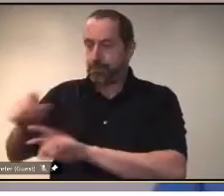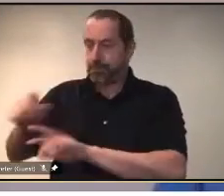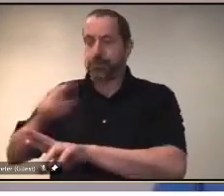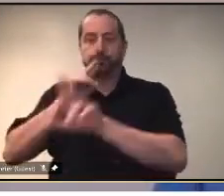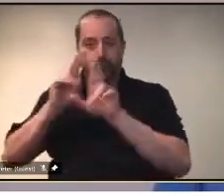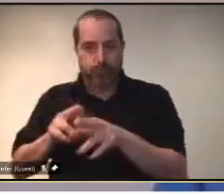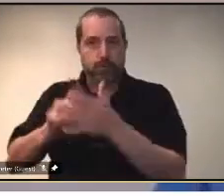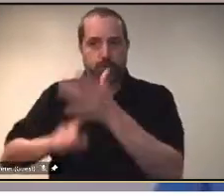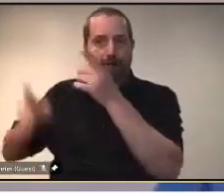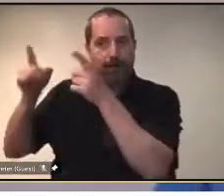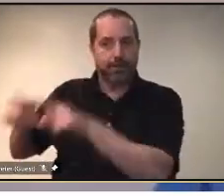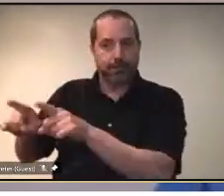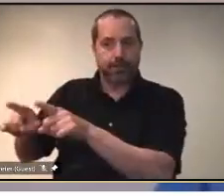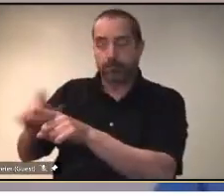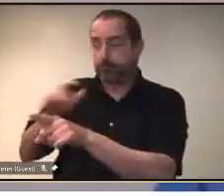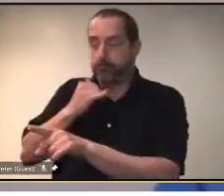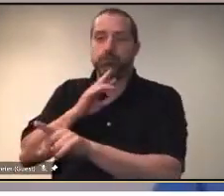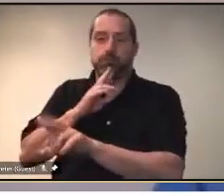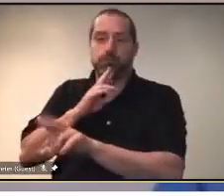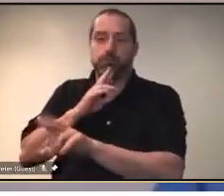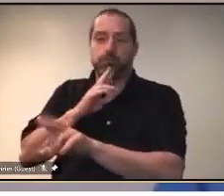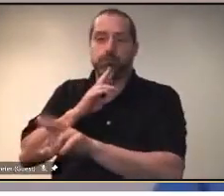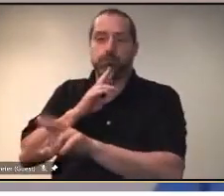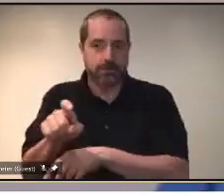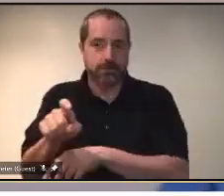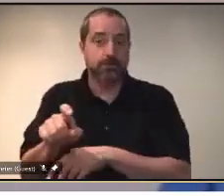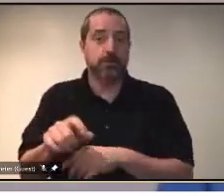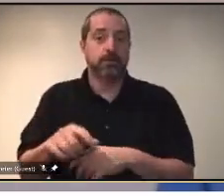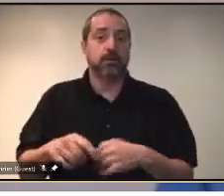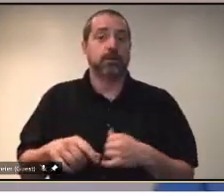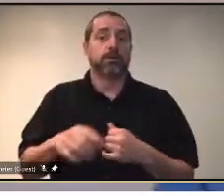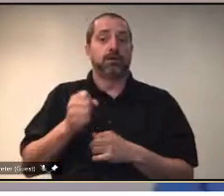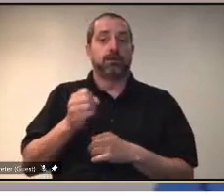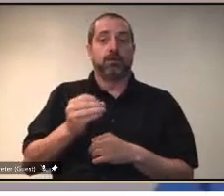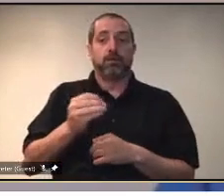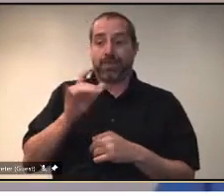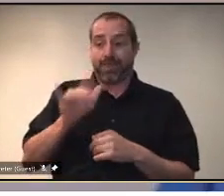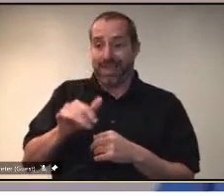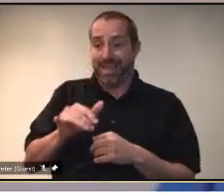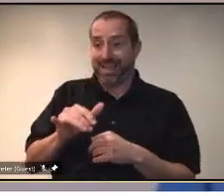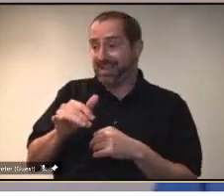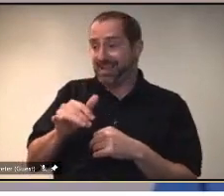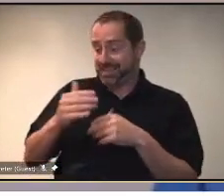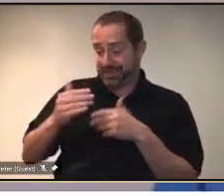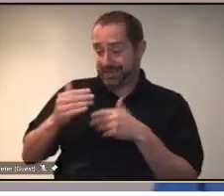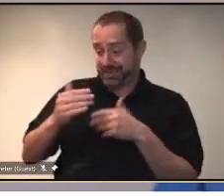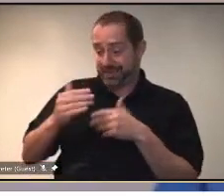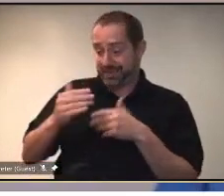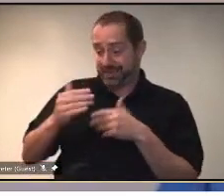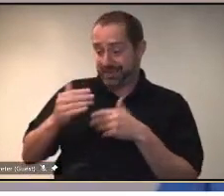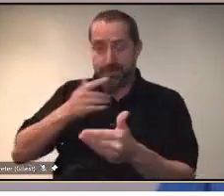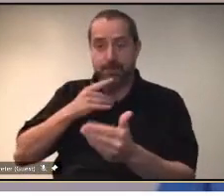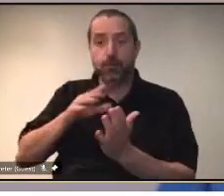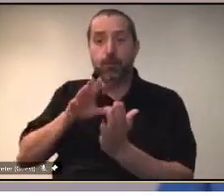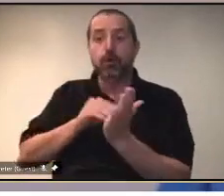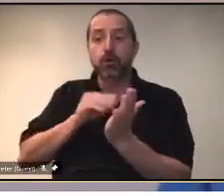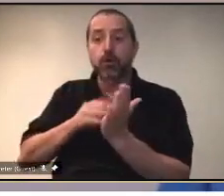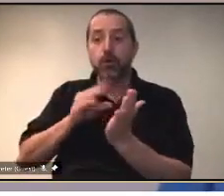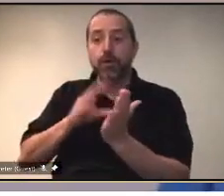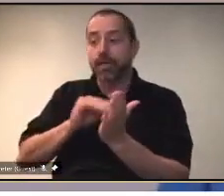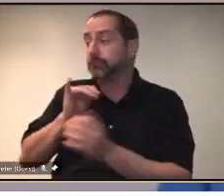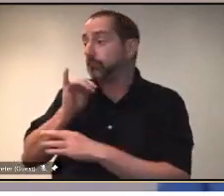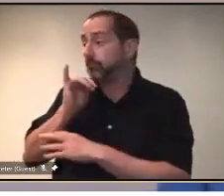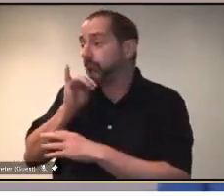As you know, the critical incident process is done so that the system is a learning system and we learn from those mistakes or near misses so we can improve the